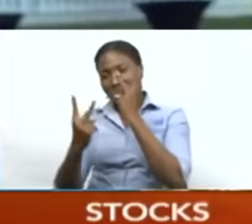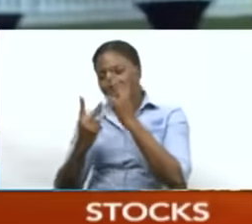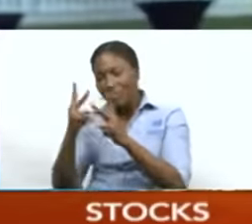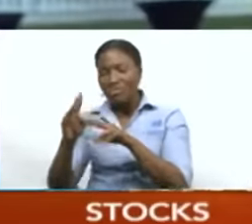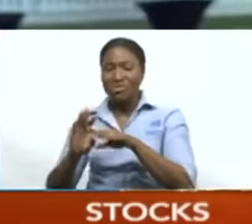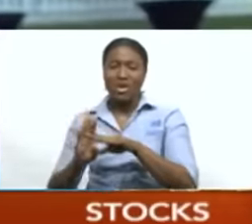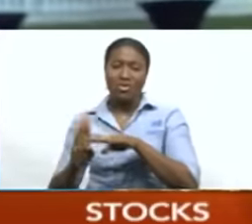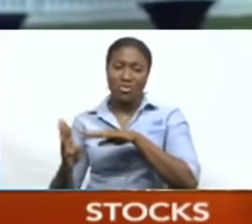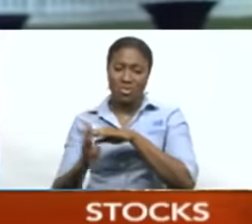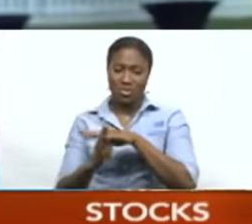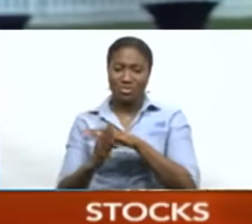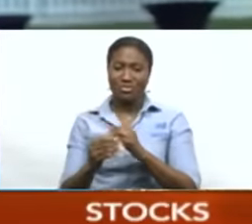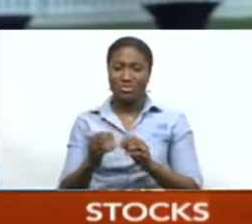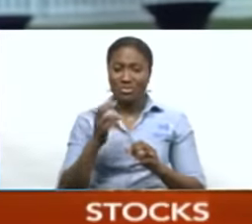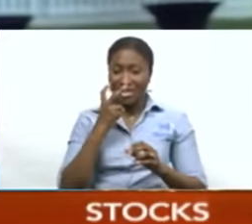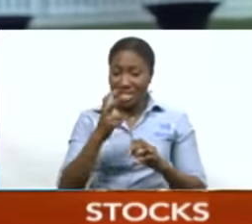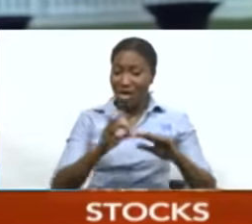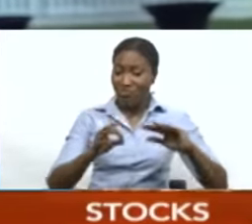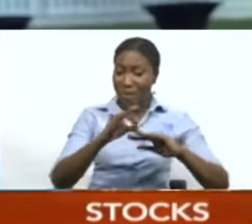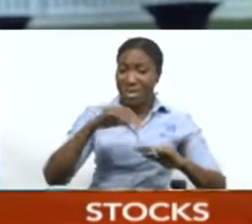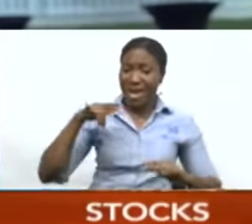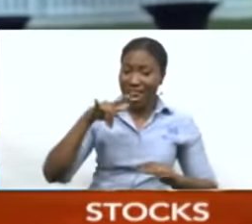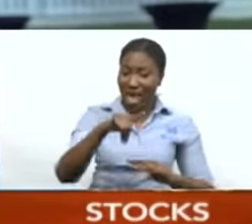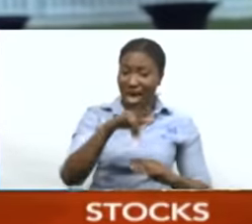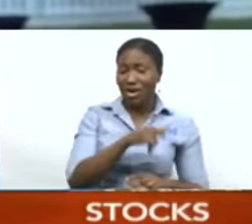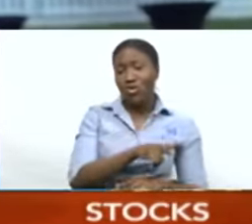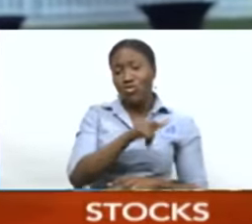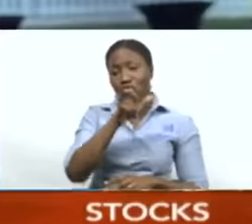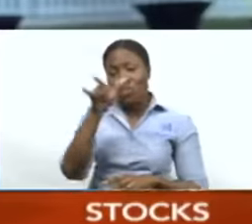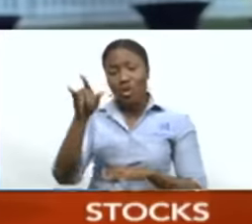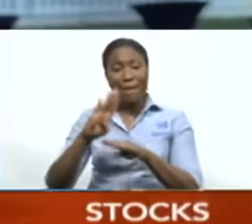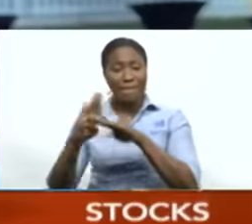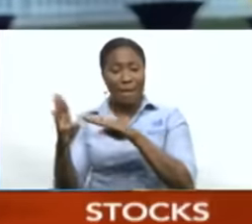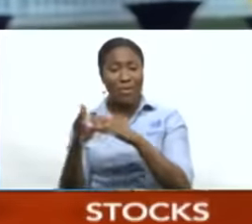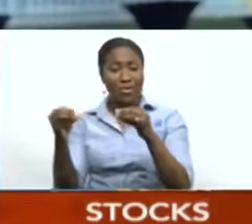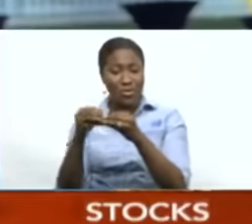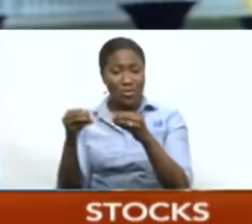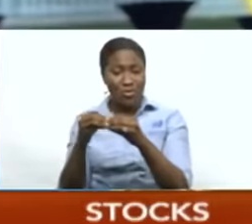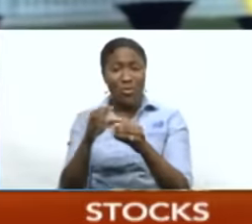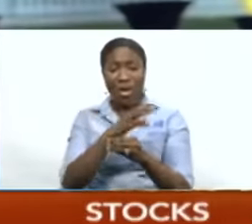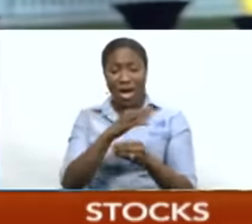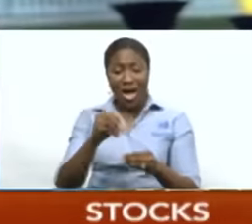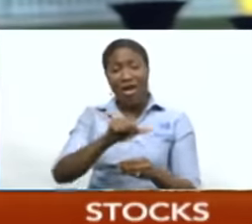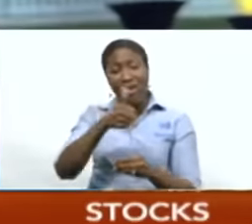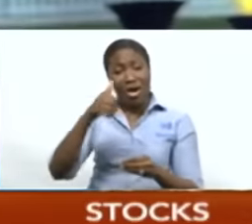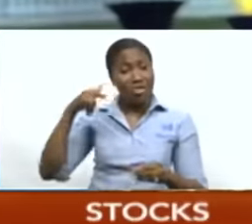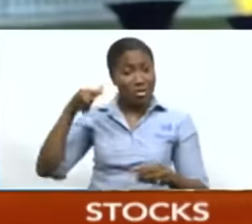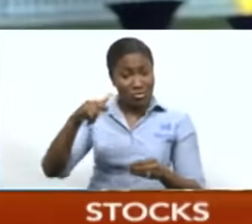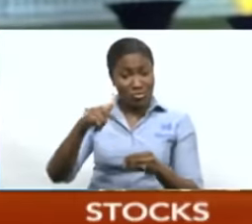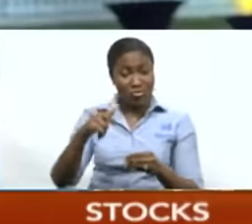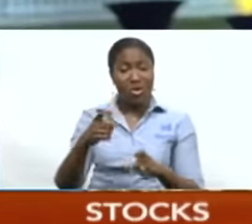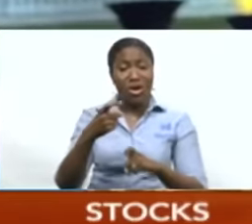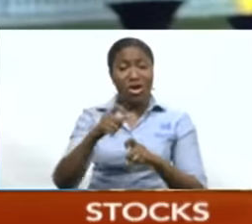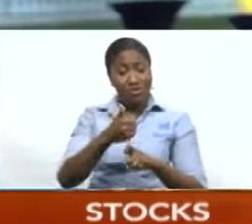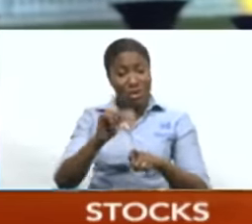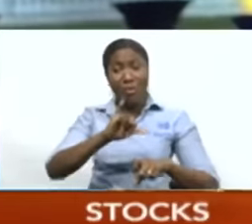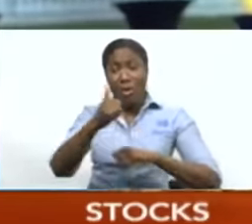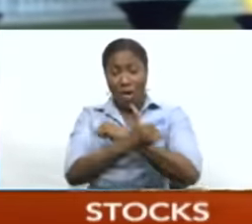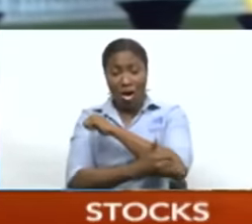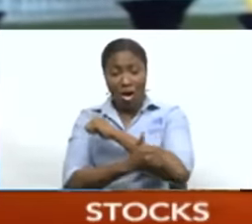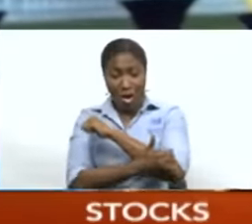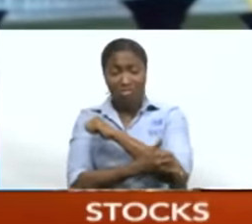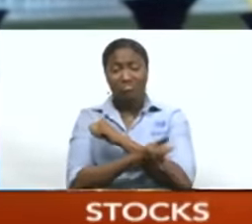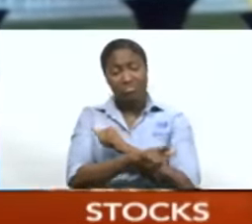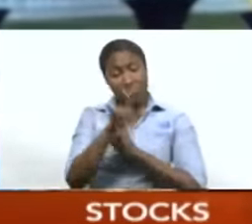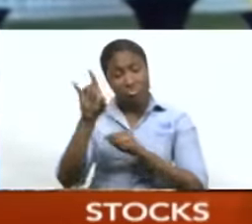Caribbean airlines coming into Barbados and we also see from inter-Caribbean as well even more traffic coming into Barbados. So we're seeing